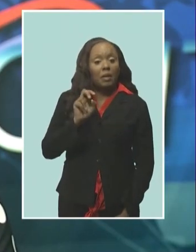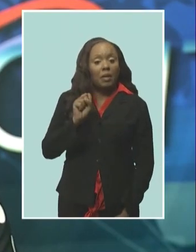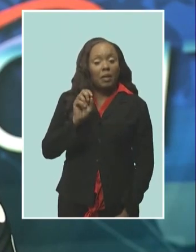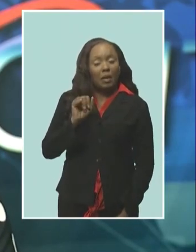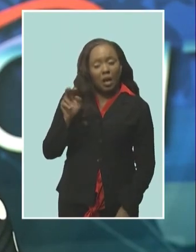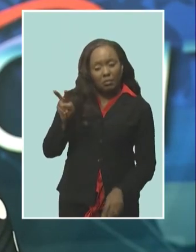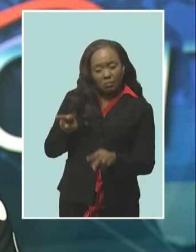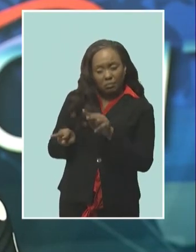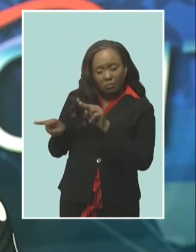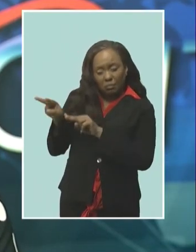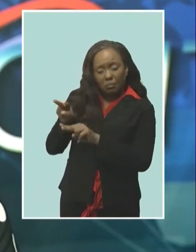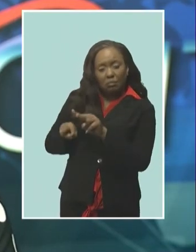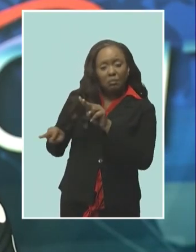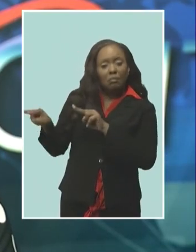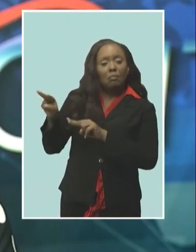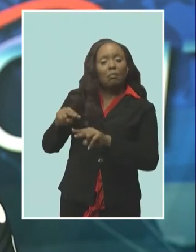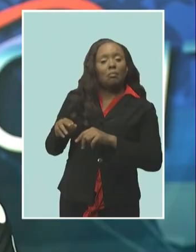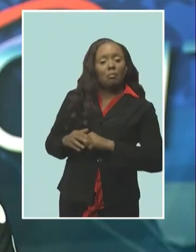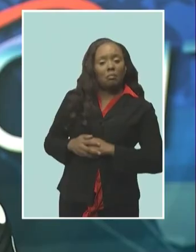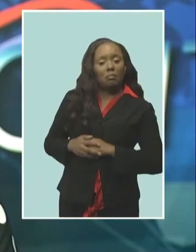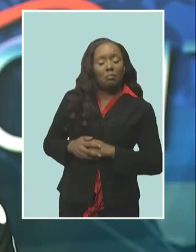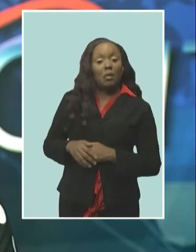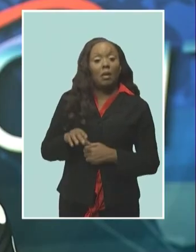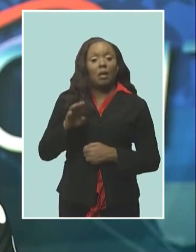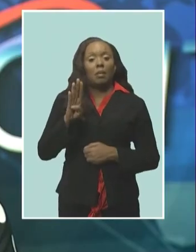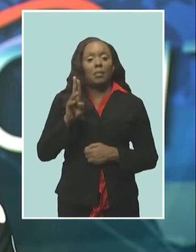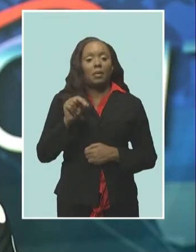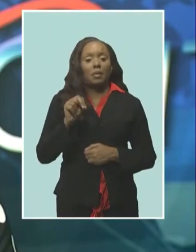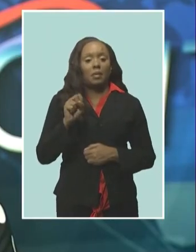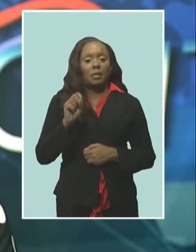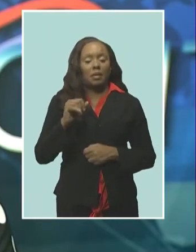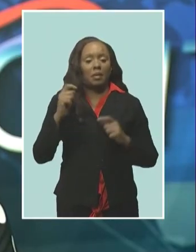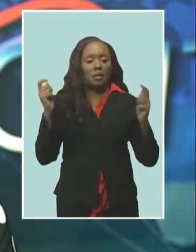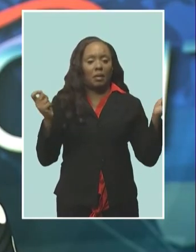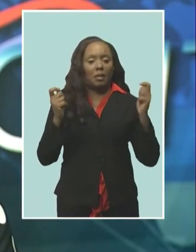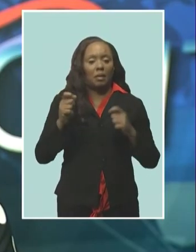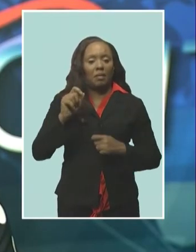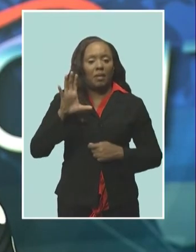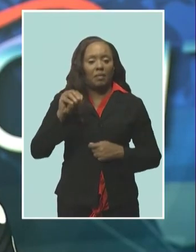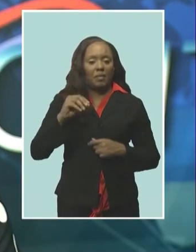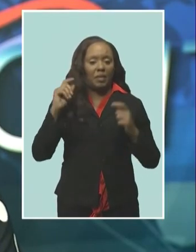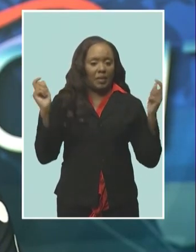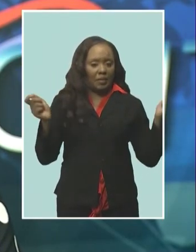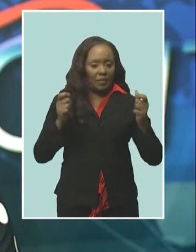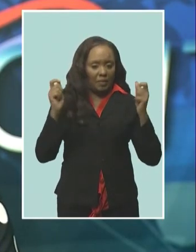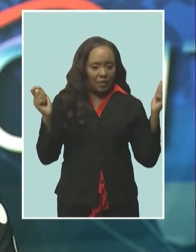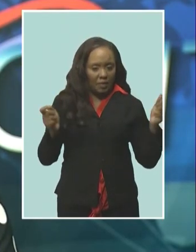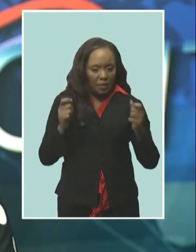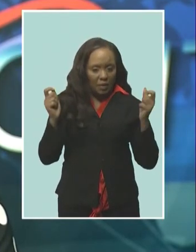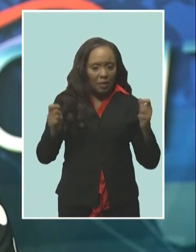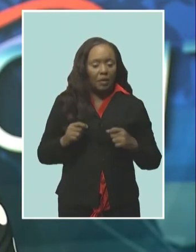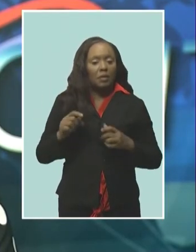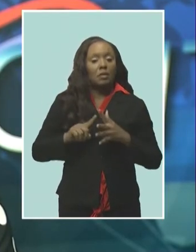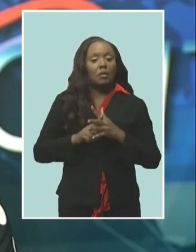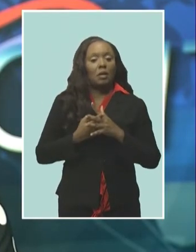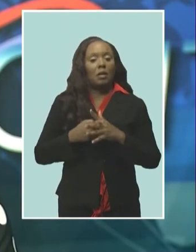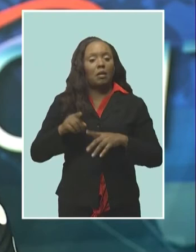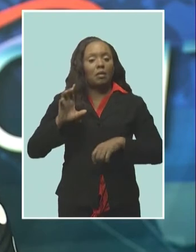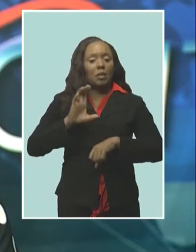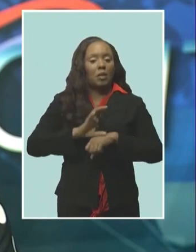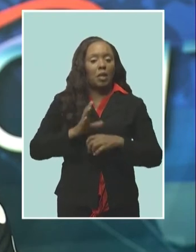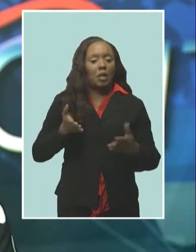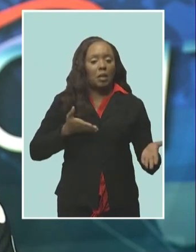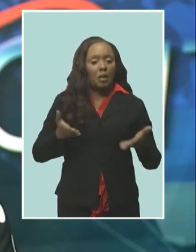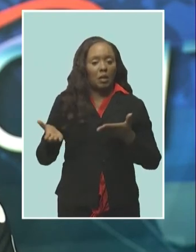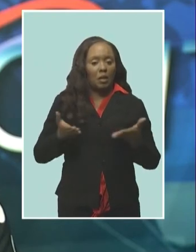institution the revelation came as the bnsi celebrated its 50th anniversary and marked the start of world standards